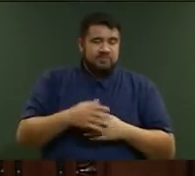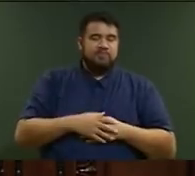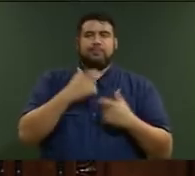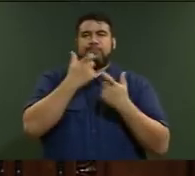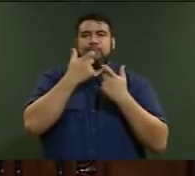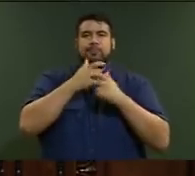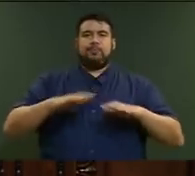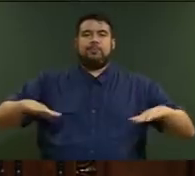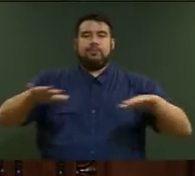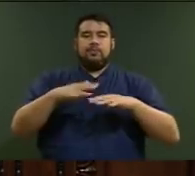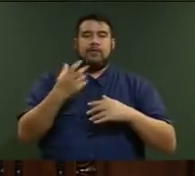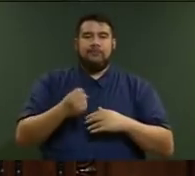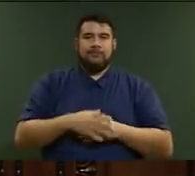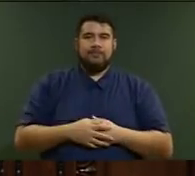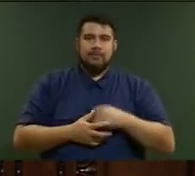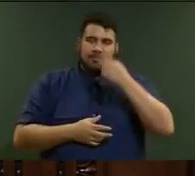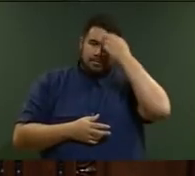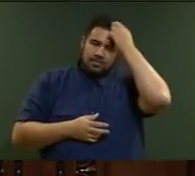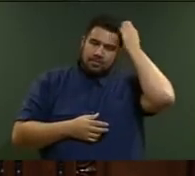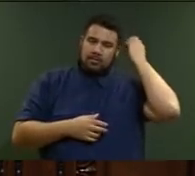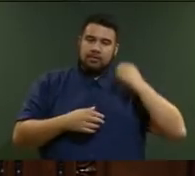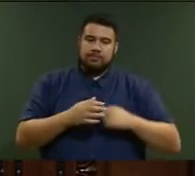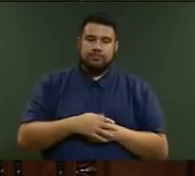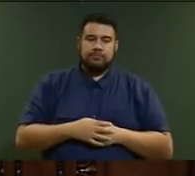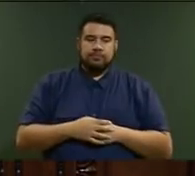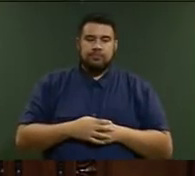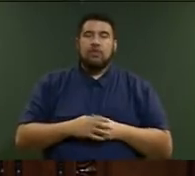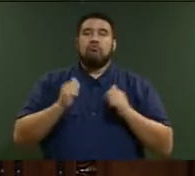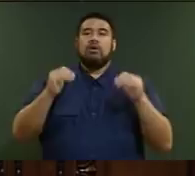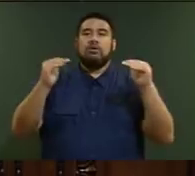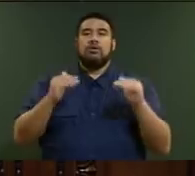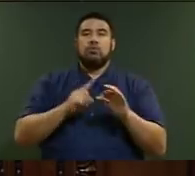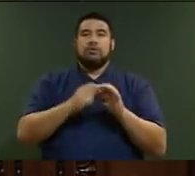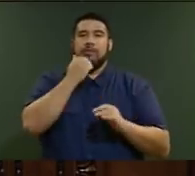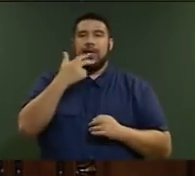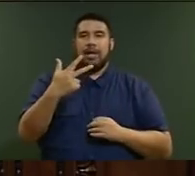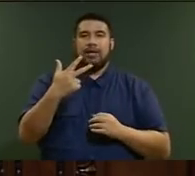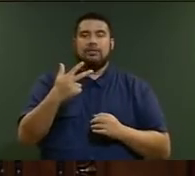No, it's clearly ruled out for irony. member knows it. Question number eight, Jamie Strange.